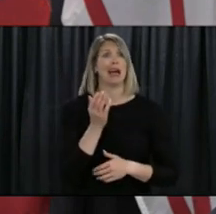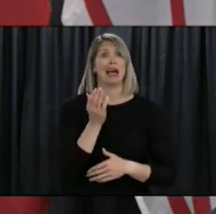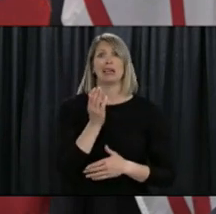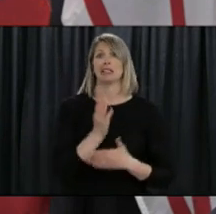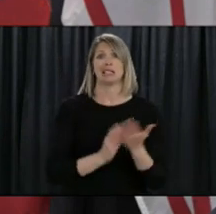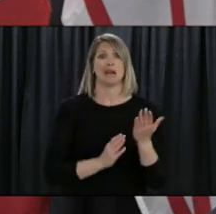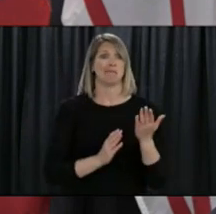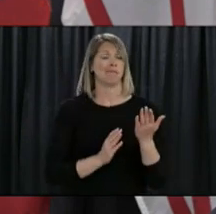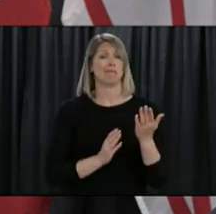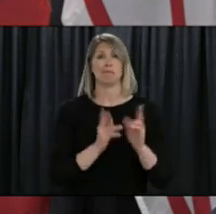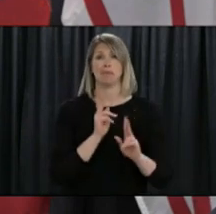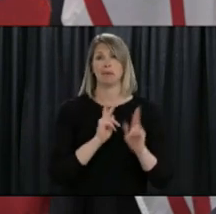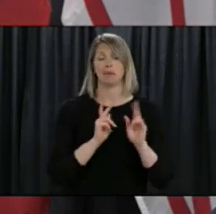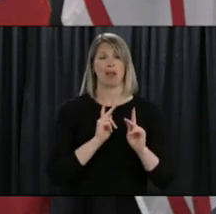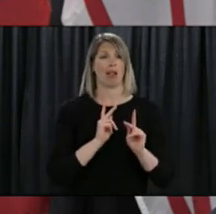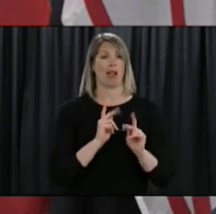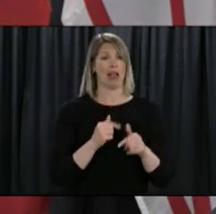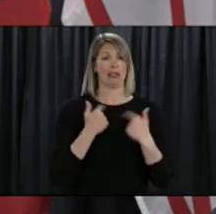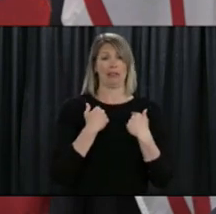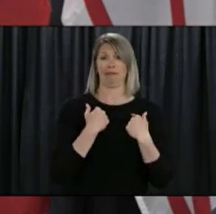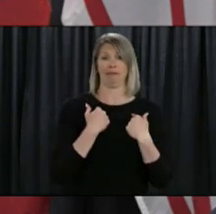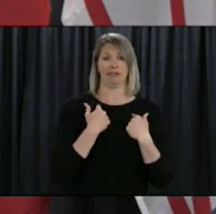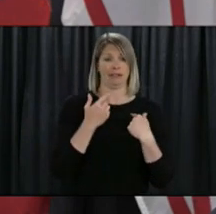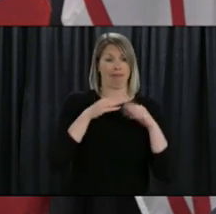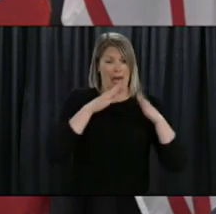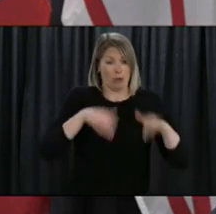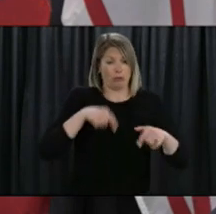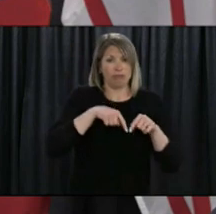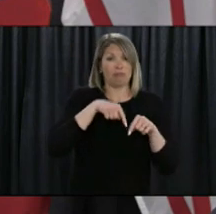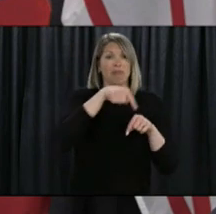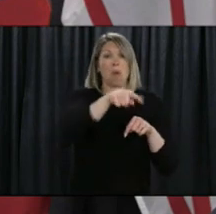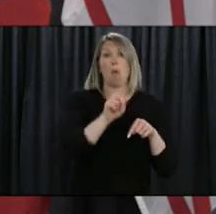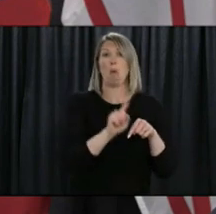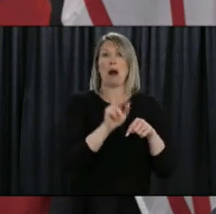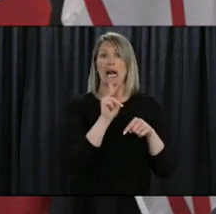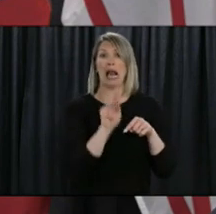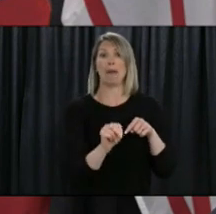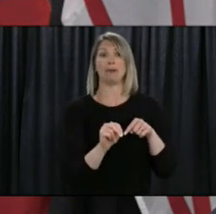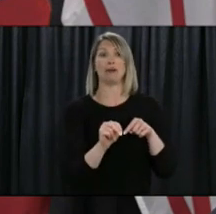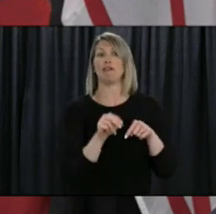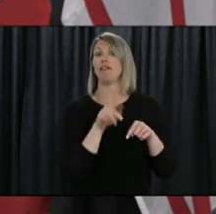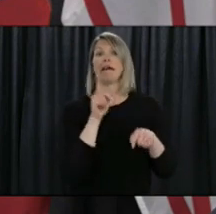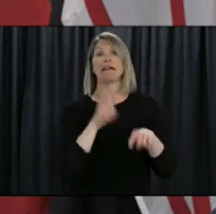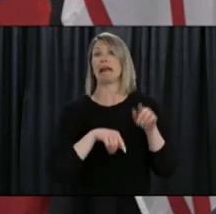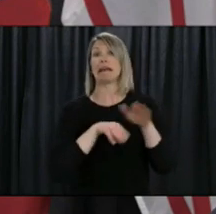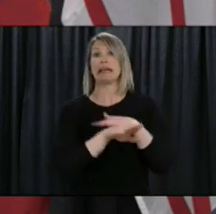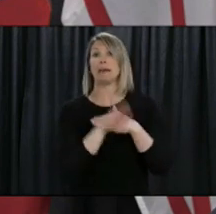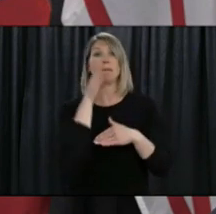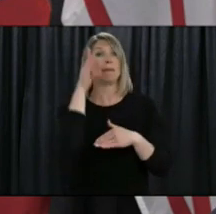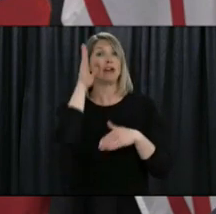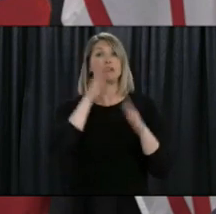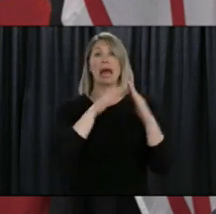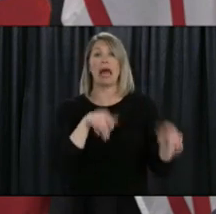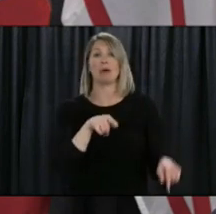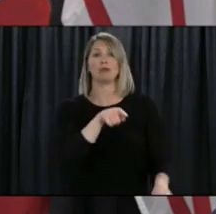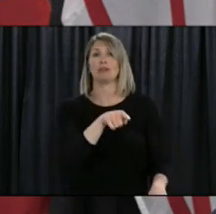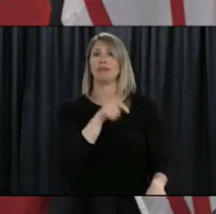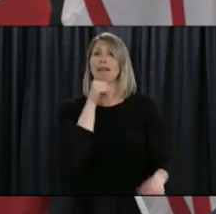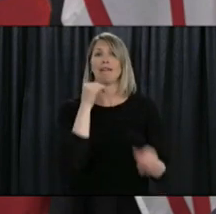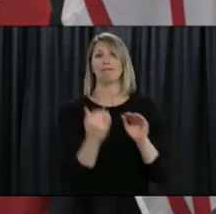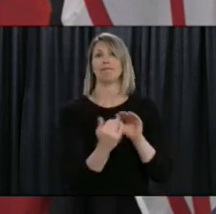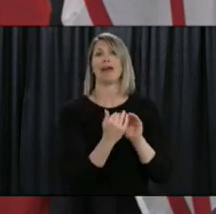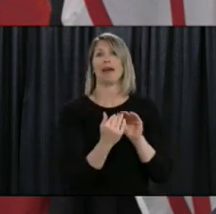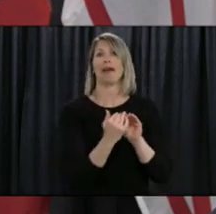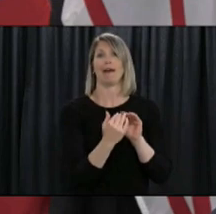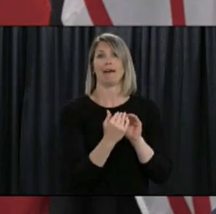visit their their parents that are in the long-term care center so when you put it all in context of the measures that have been taken to